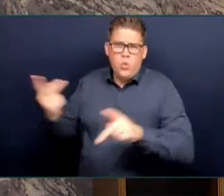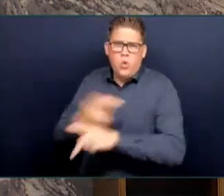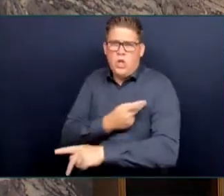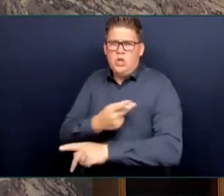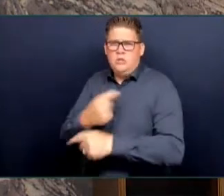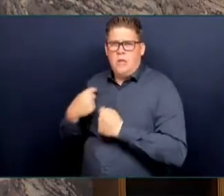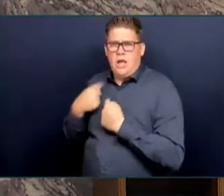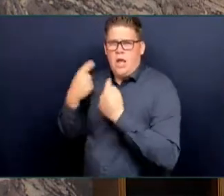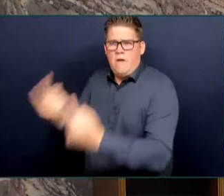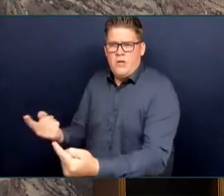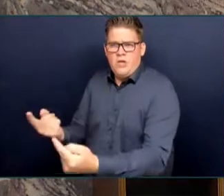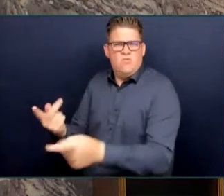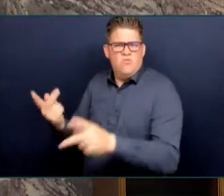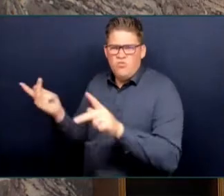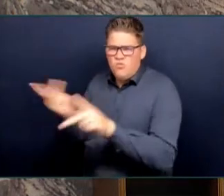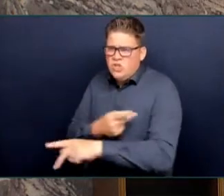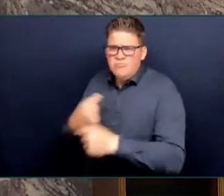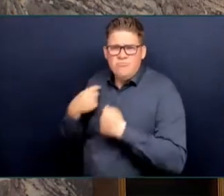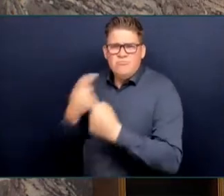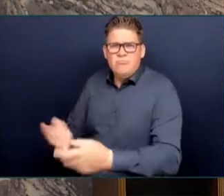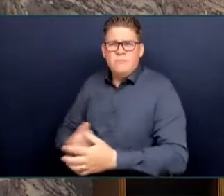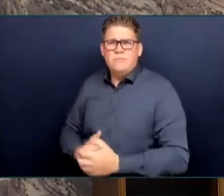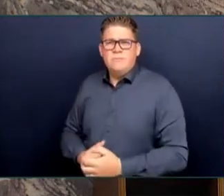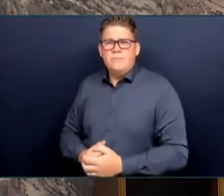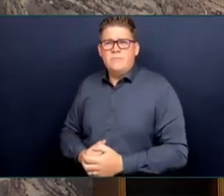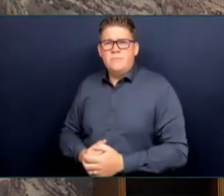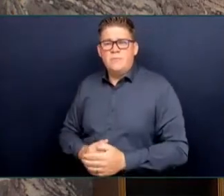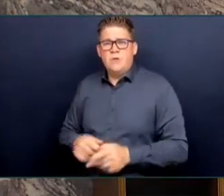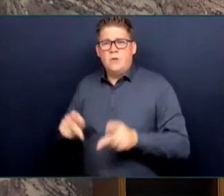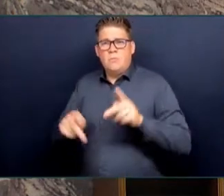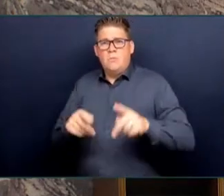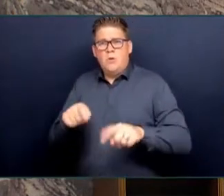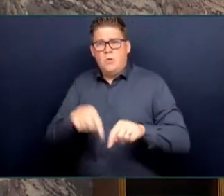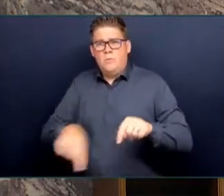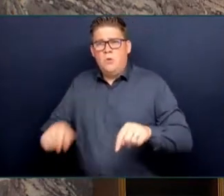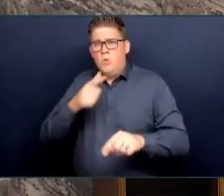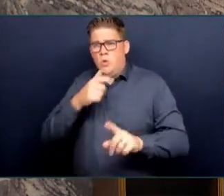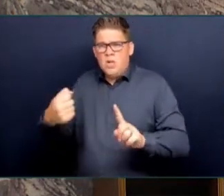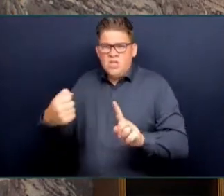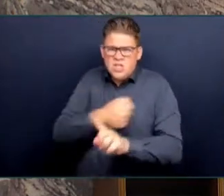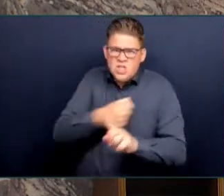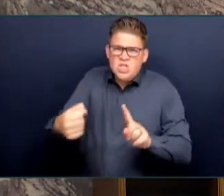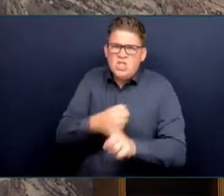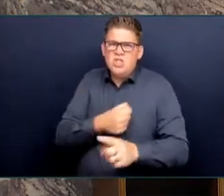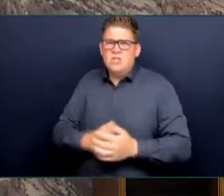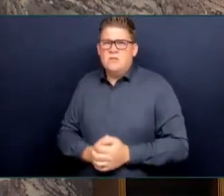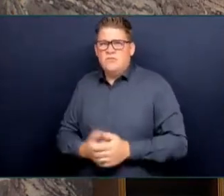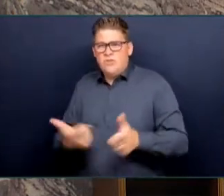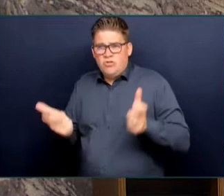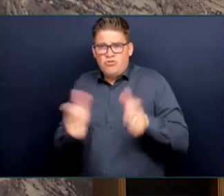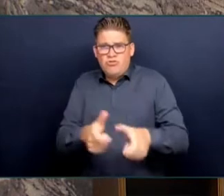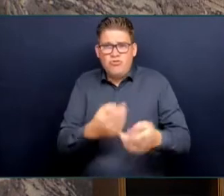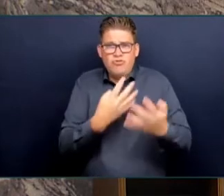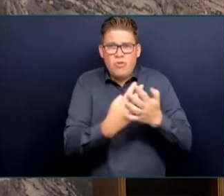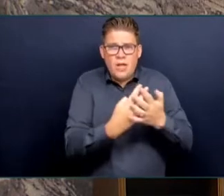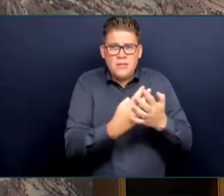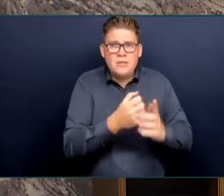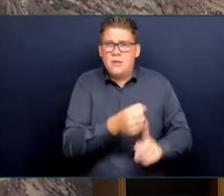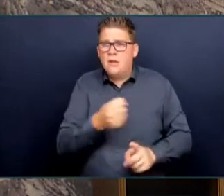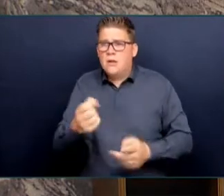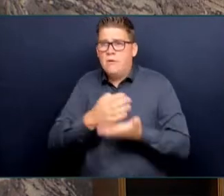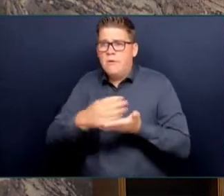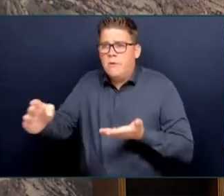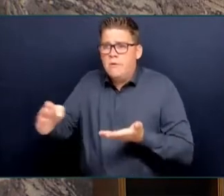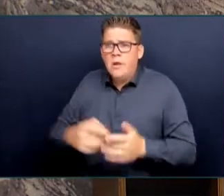who assault, but then are quickly released only to assault again, hurting more and more innocent people. Innocent victims,